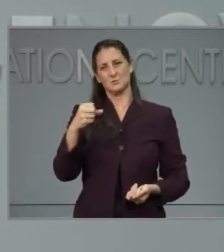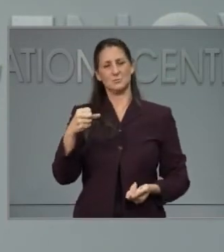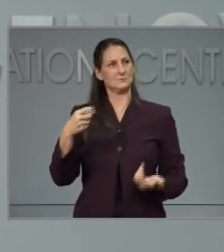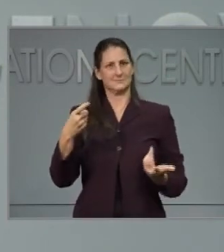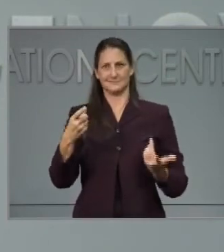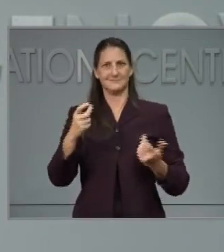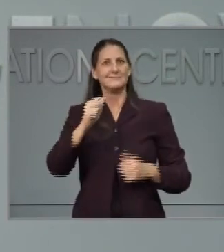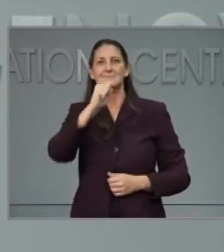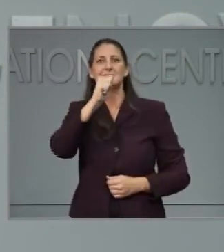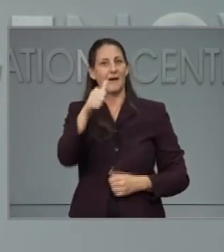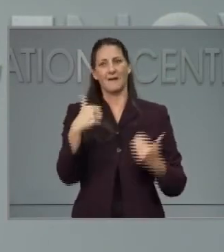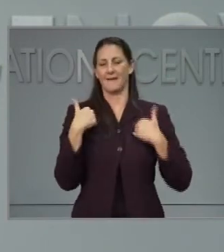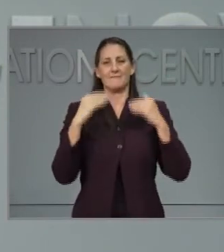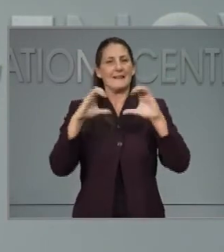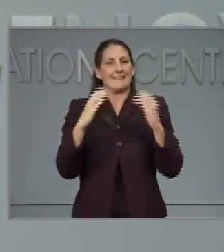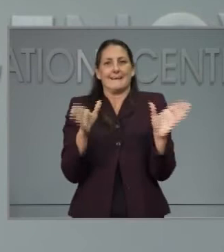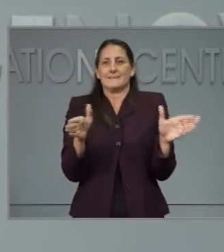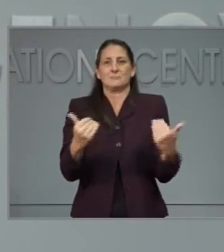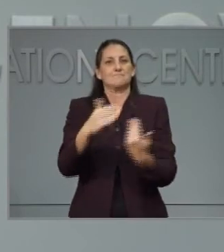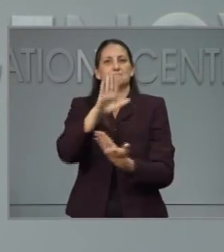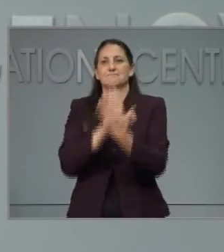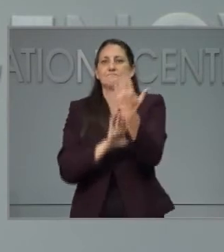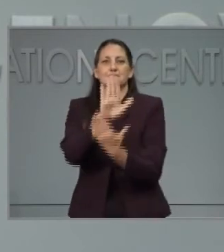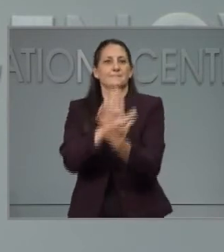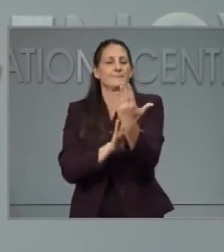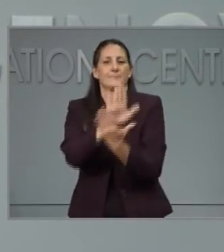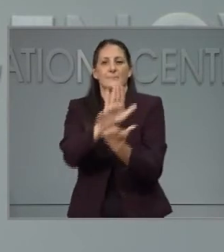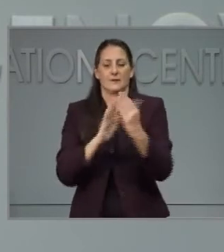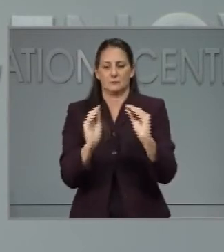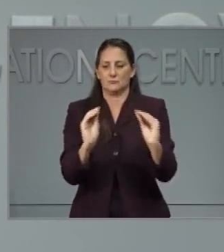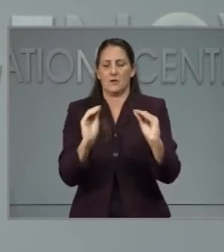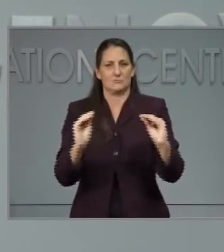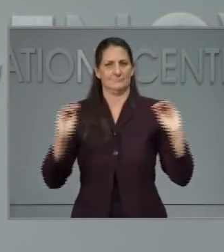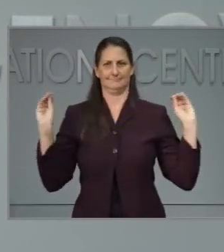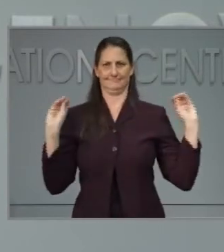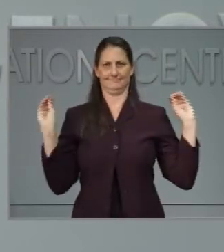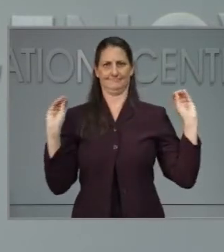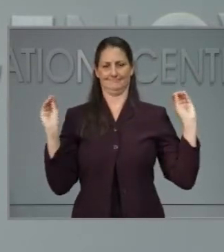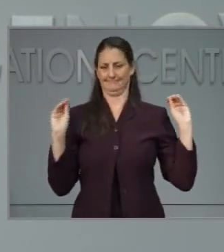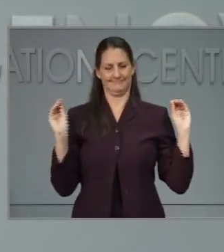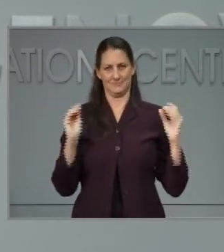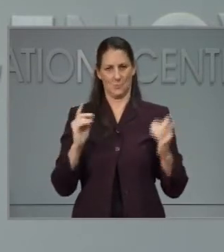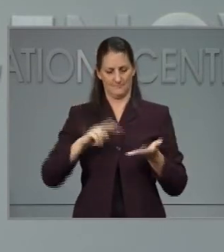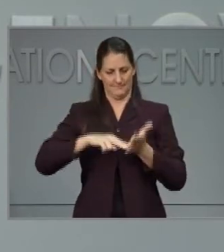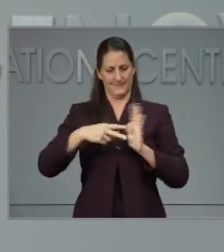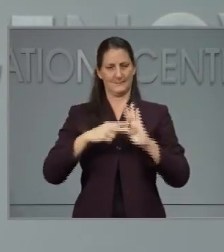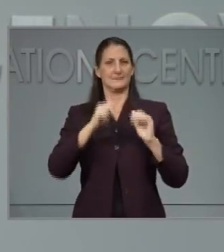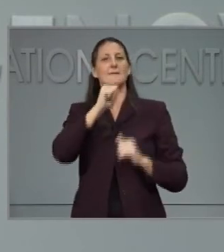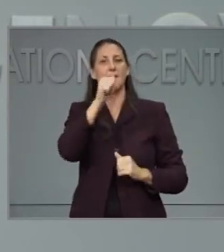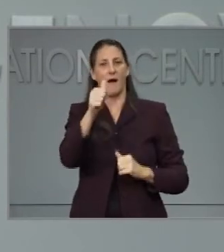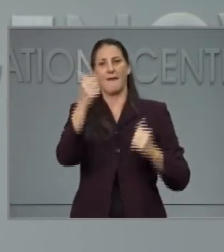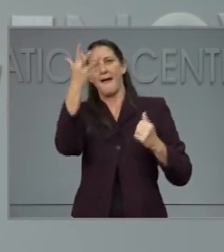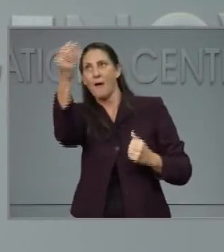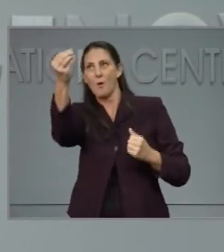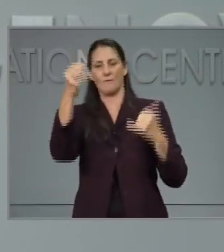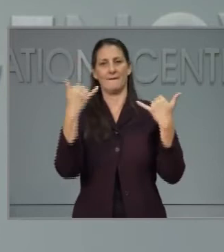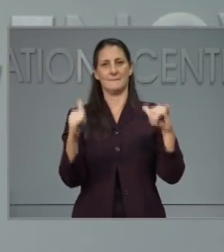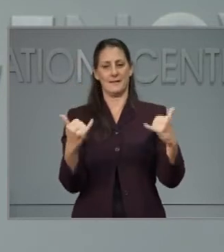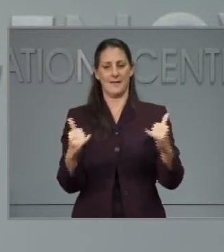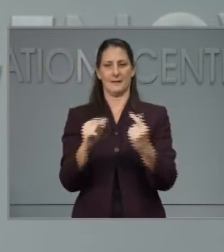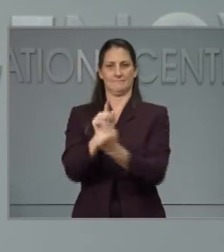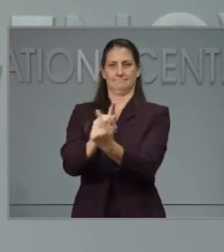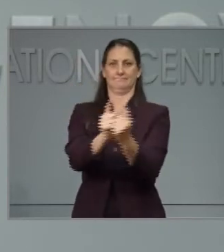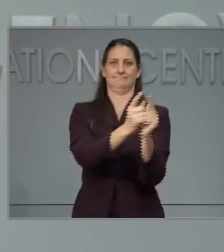having in person instruction. I know the high school athletic association, which govern this has already postponed the sporting events for